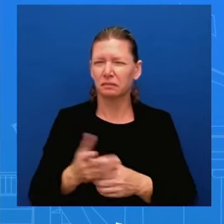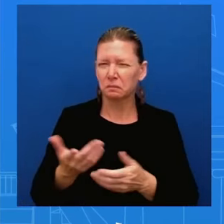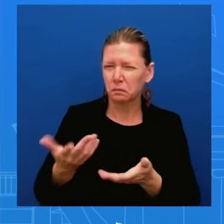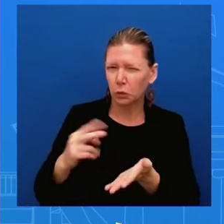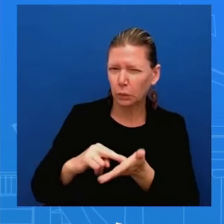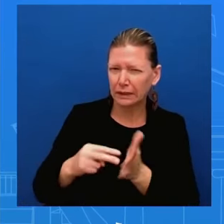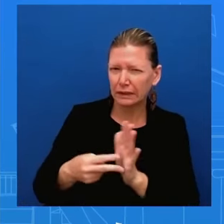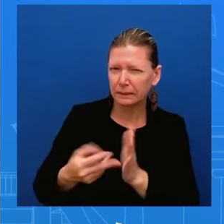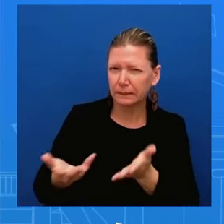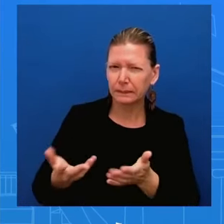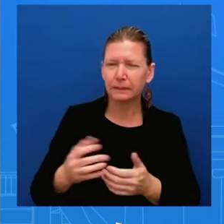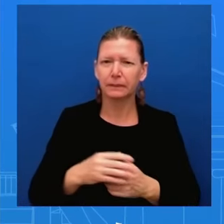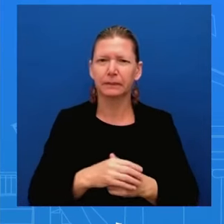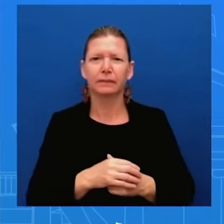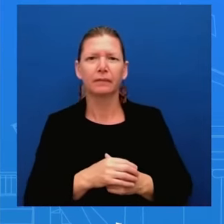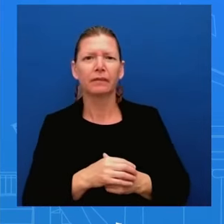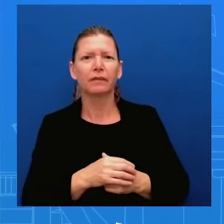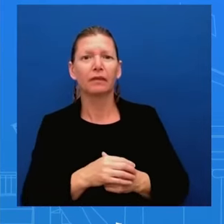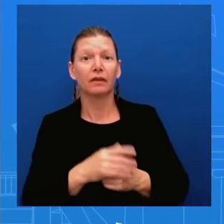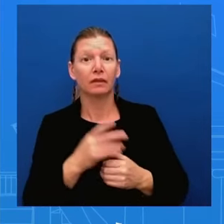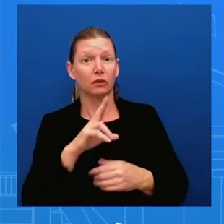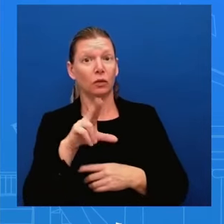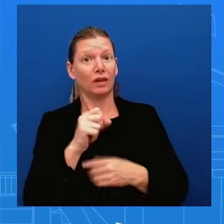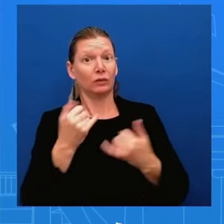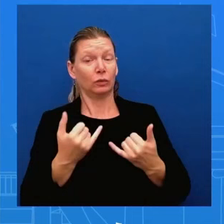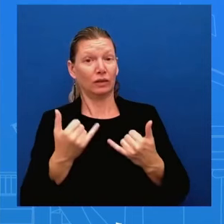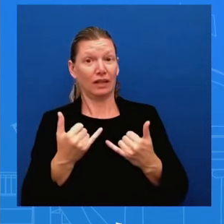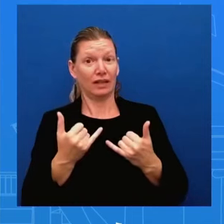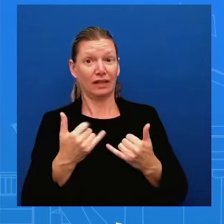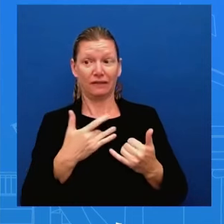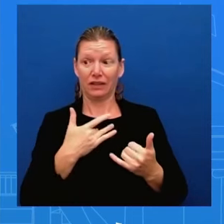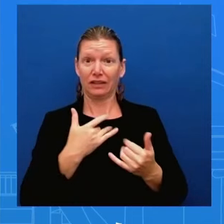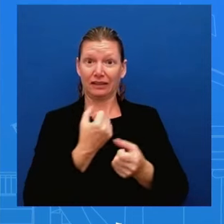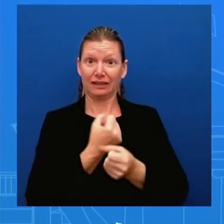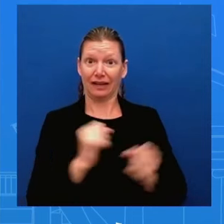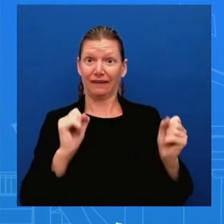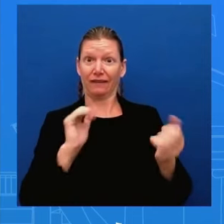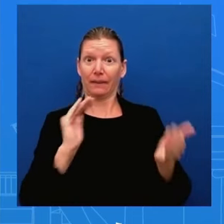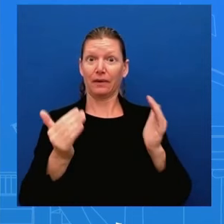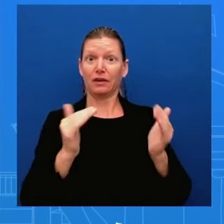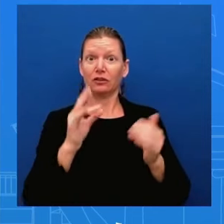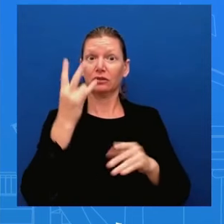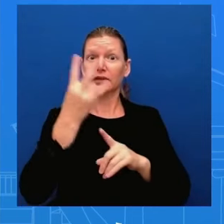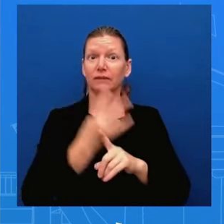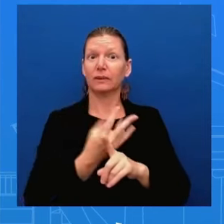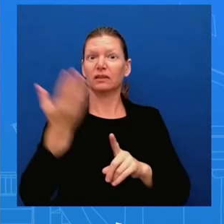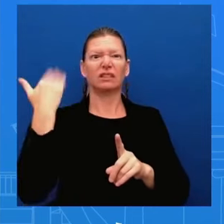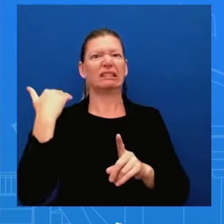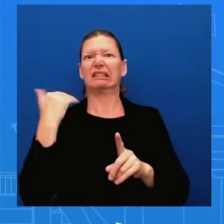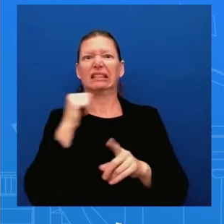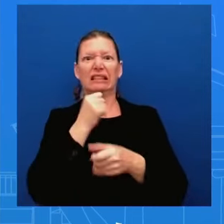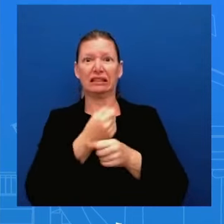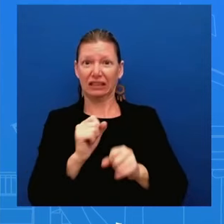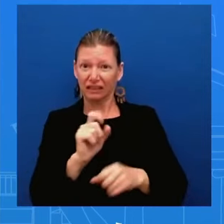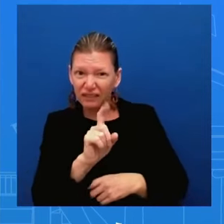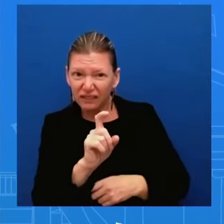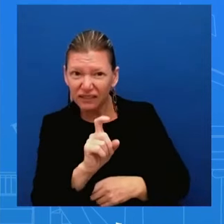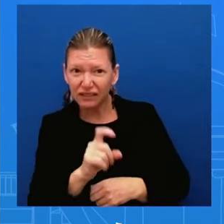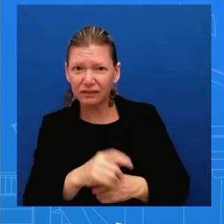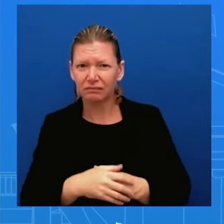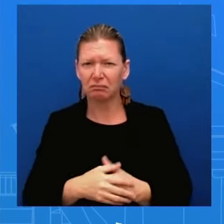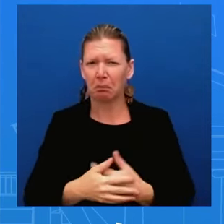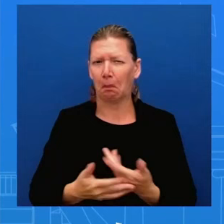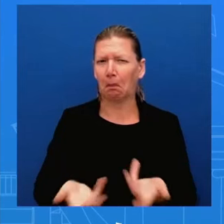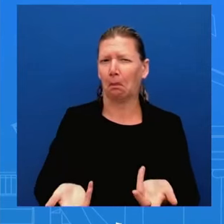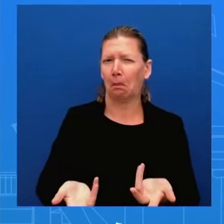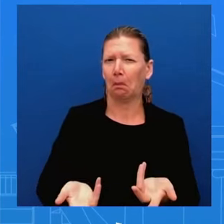have any any changes of where we are today i can't speak to that what i can say is the president's always going to